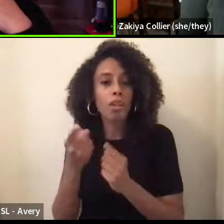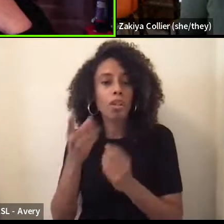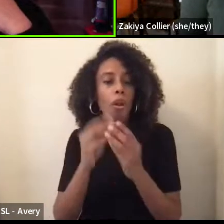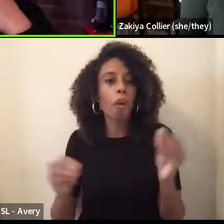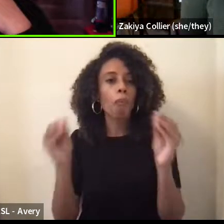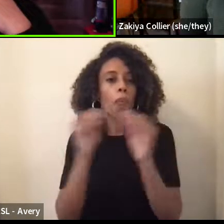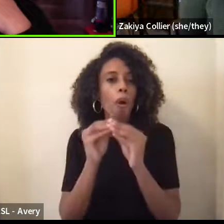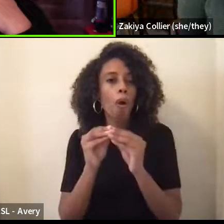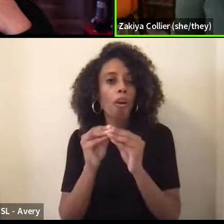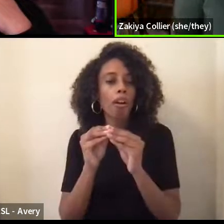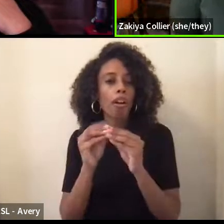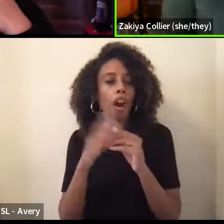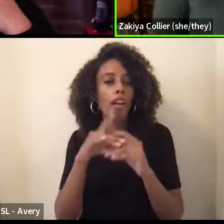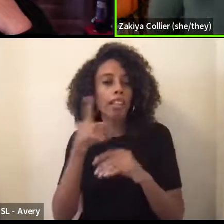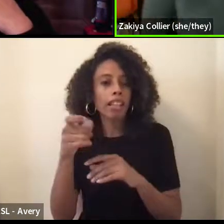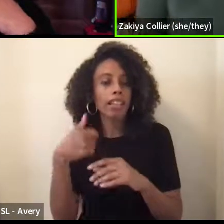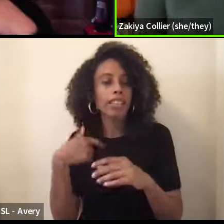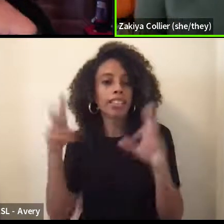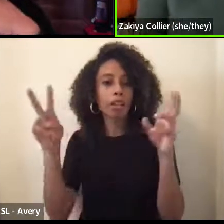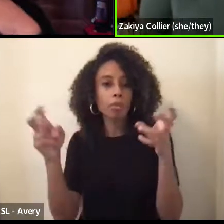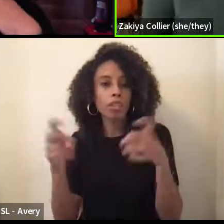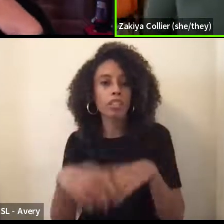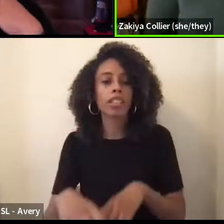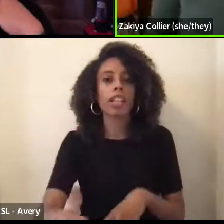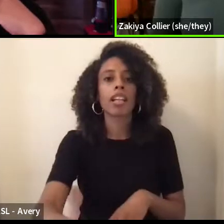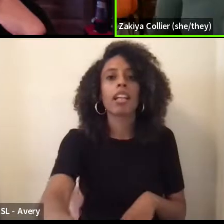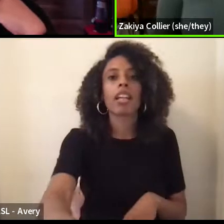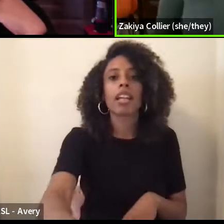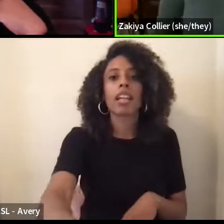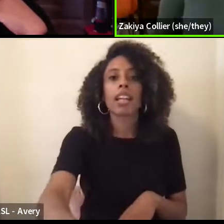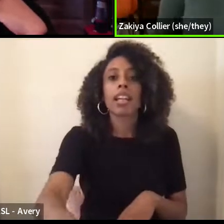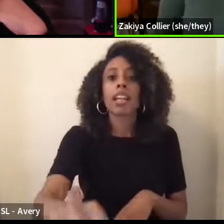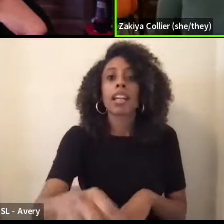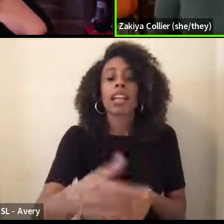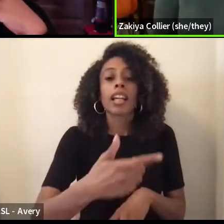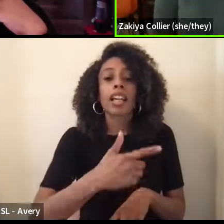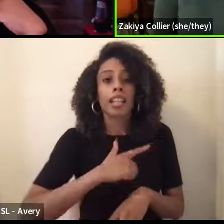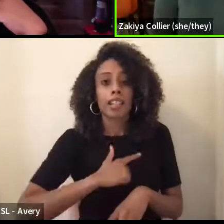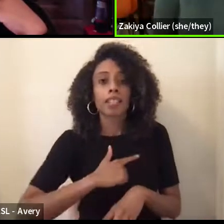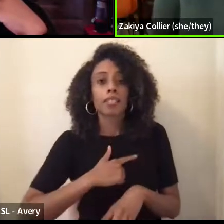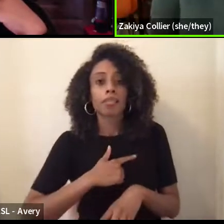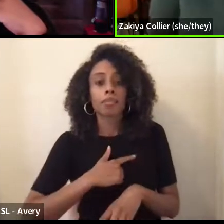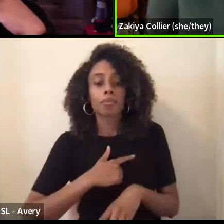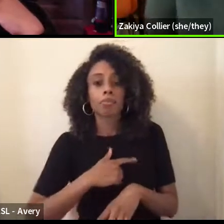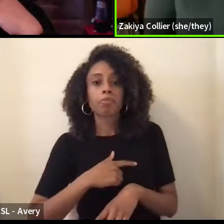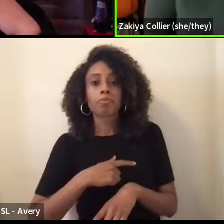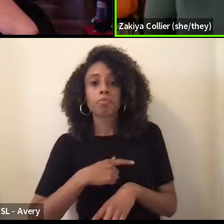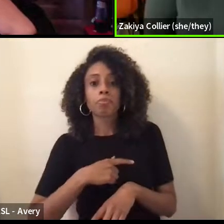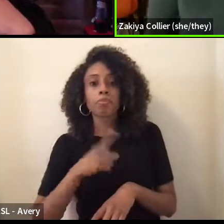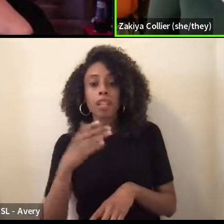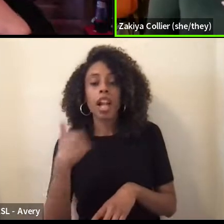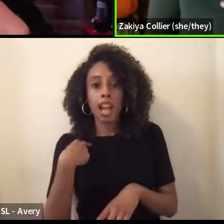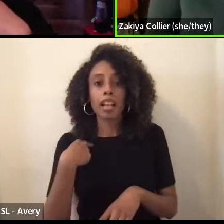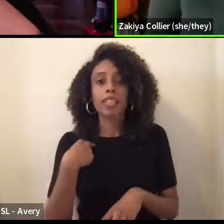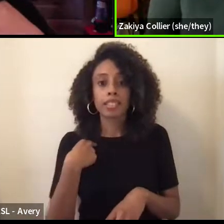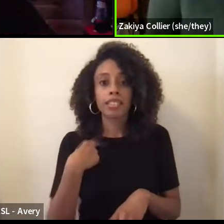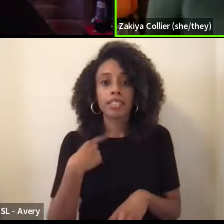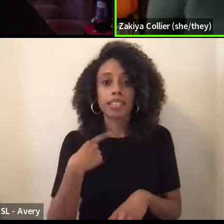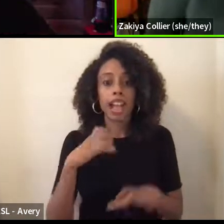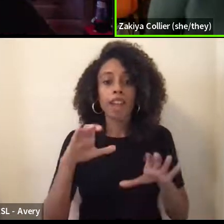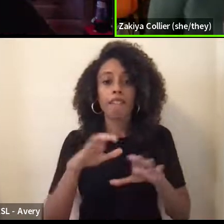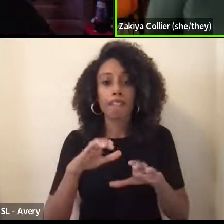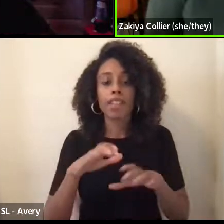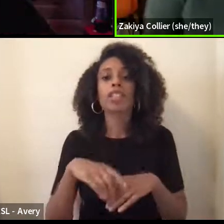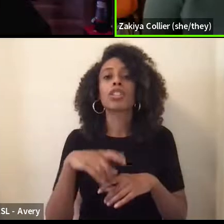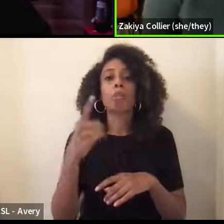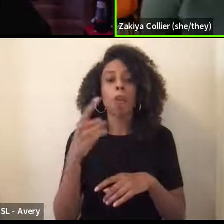subjects. So, okay. So I actually did a, an episode of organizing ideas, but it's actually not my